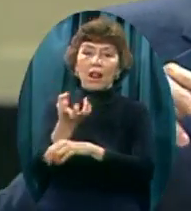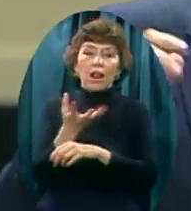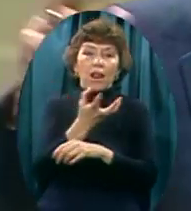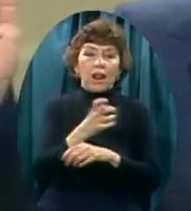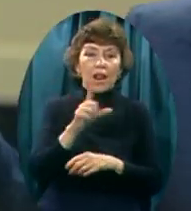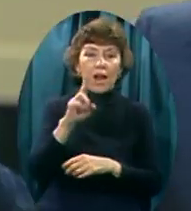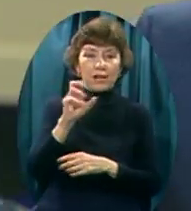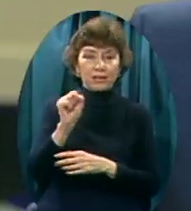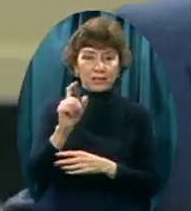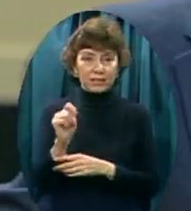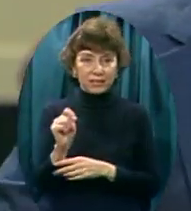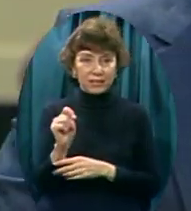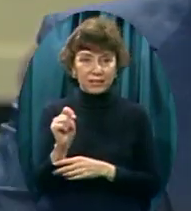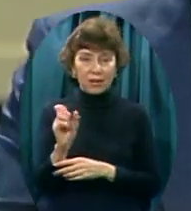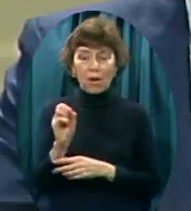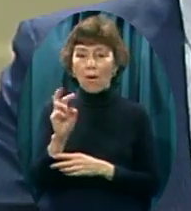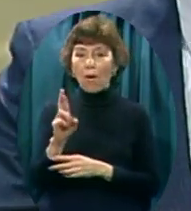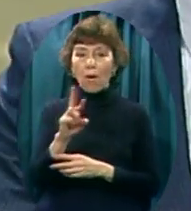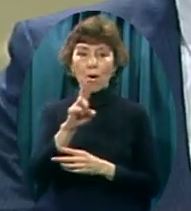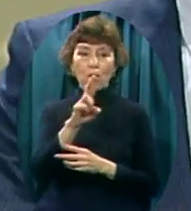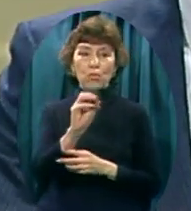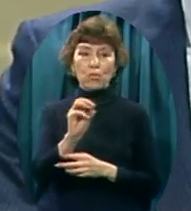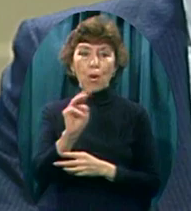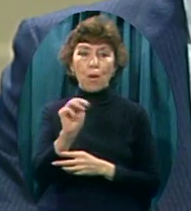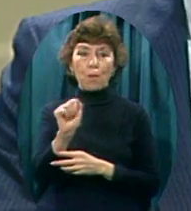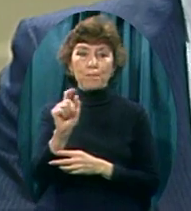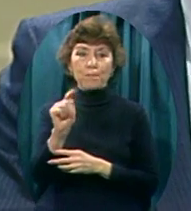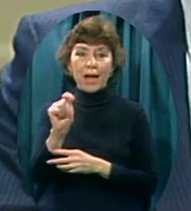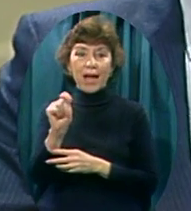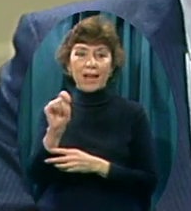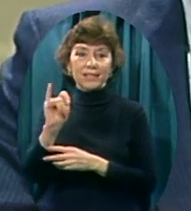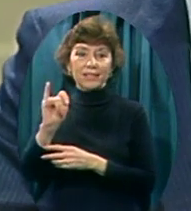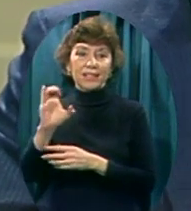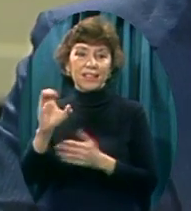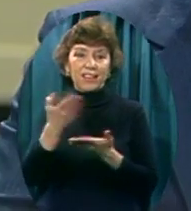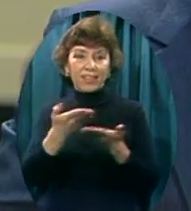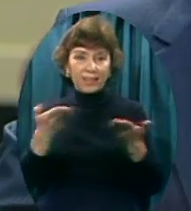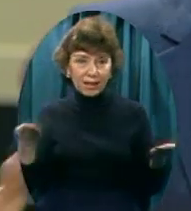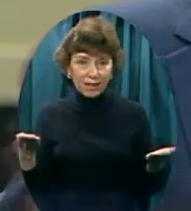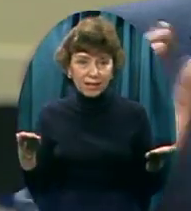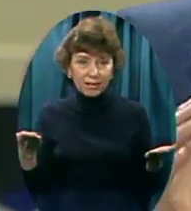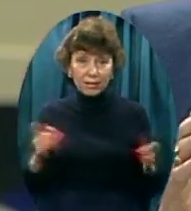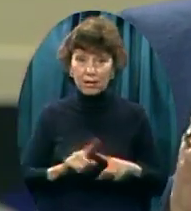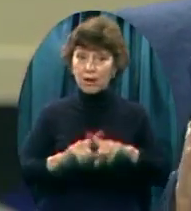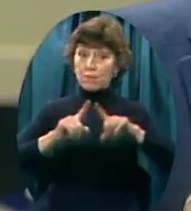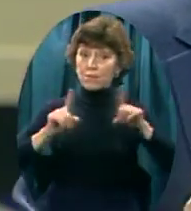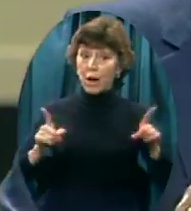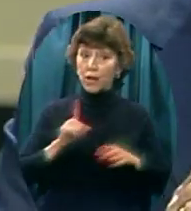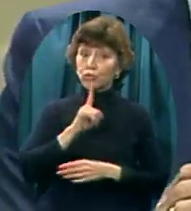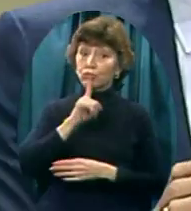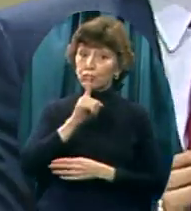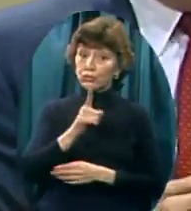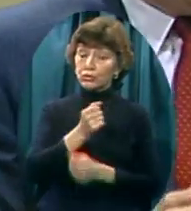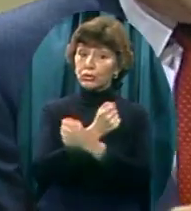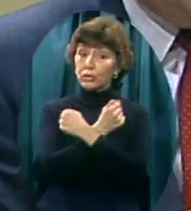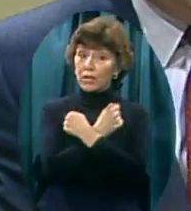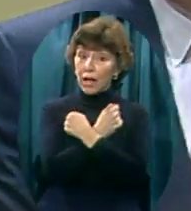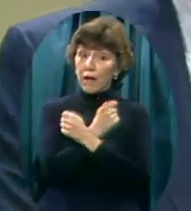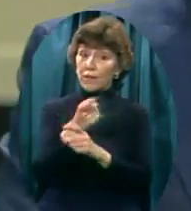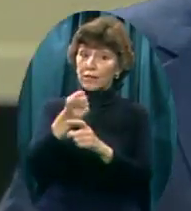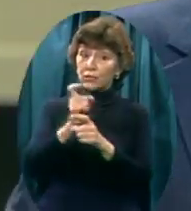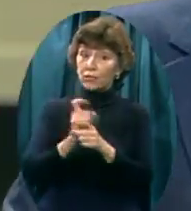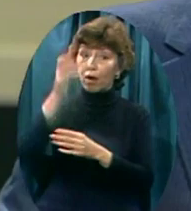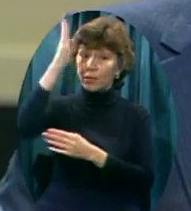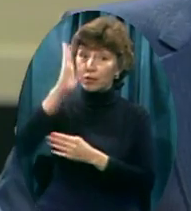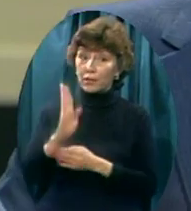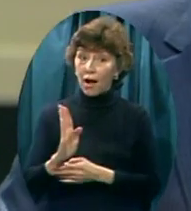head in the clouds Romantic kick Rather than The agape love That is spoken of Here